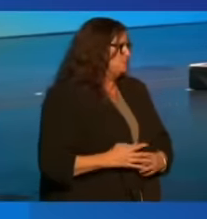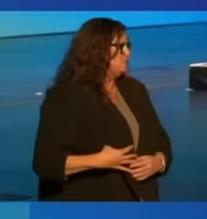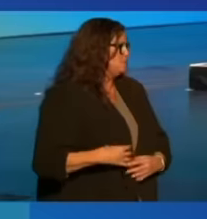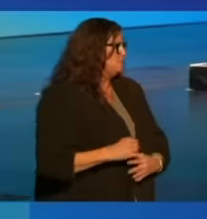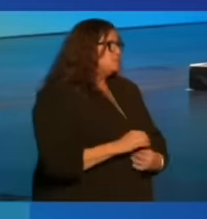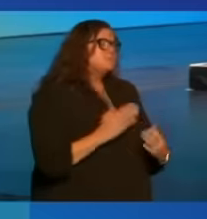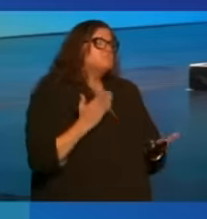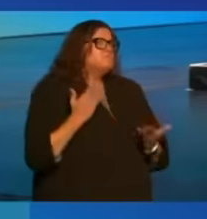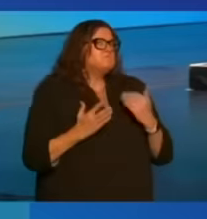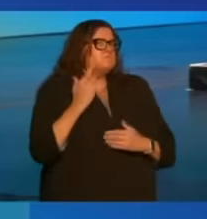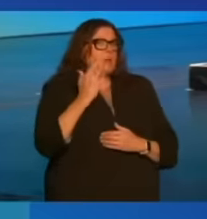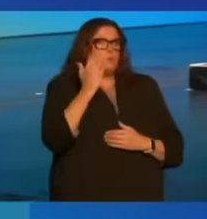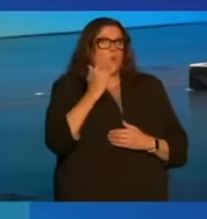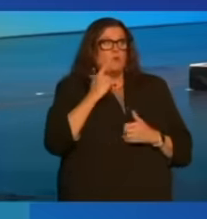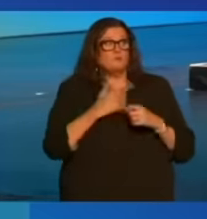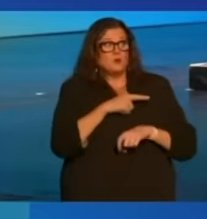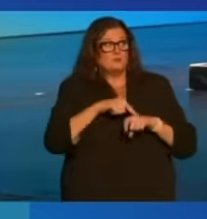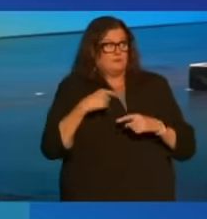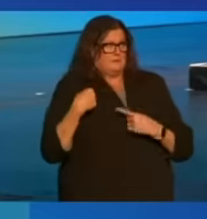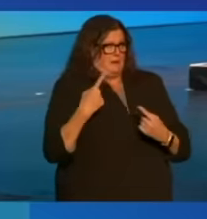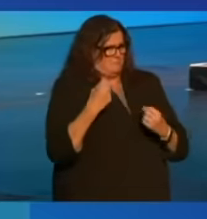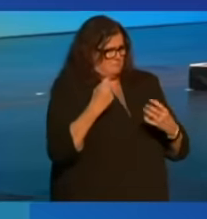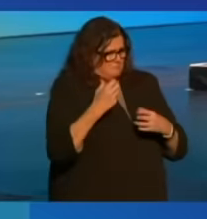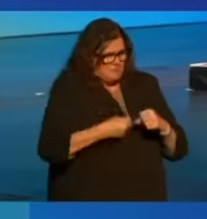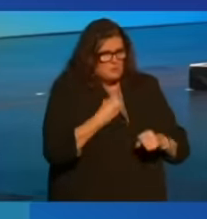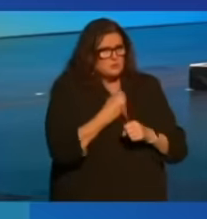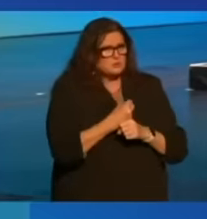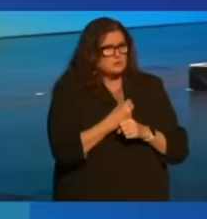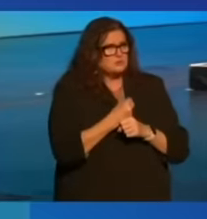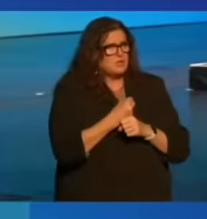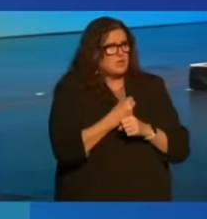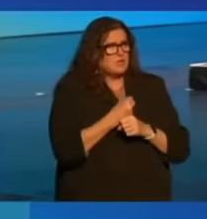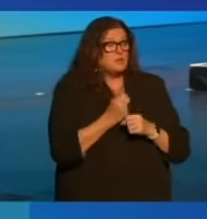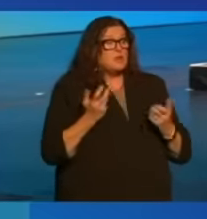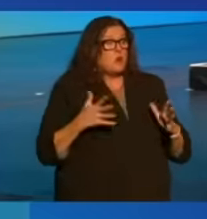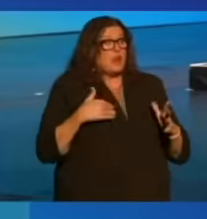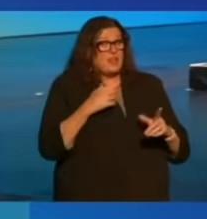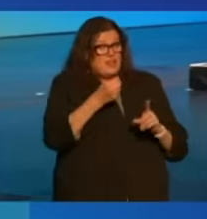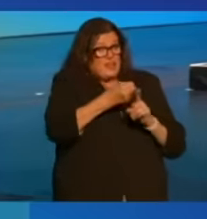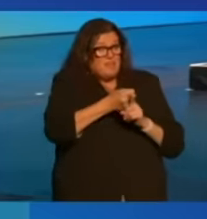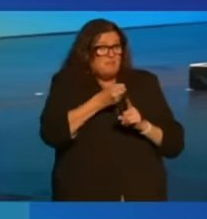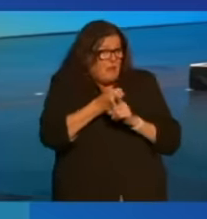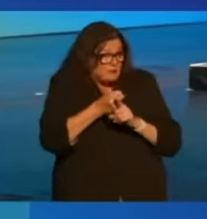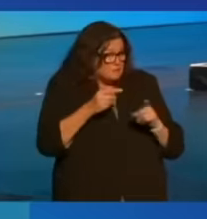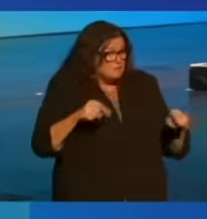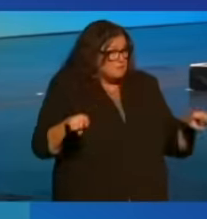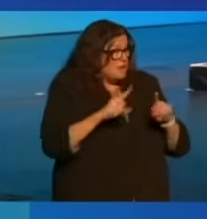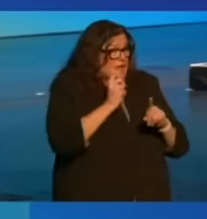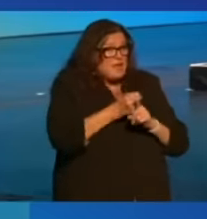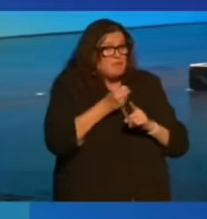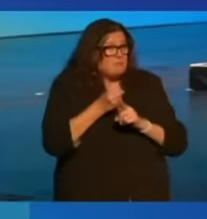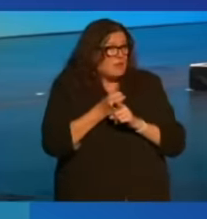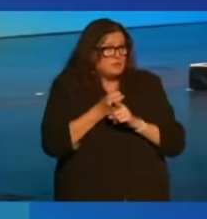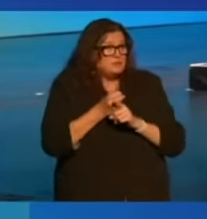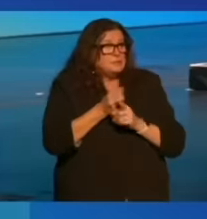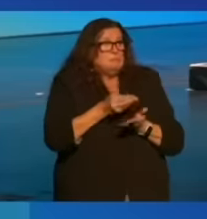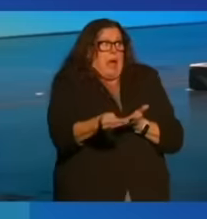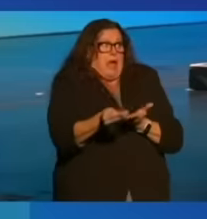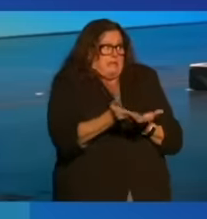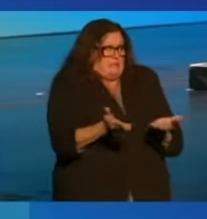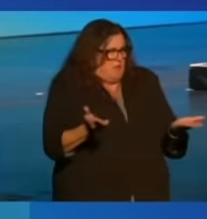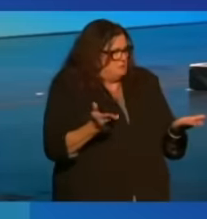And maybe that's why, for the first time in years, you're already having an impact just buying stuff.